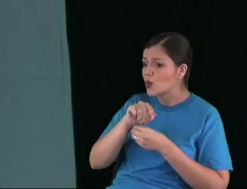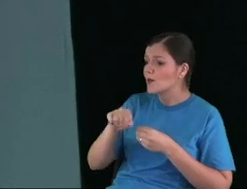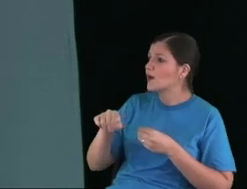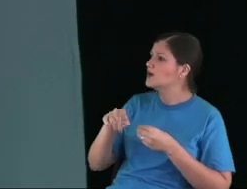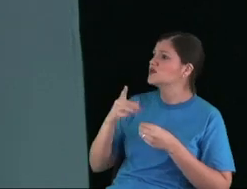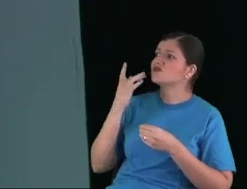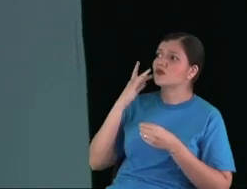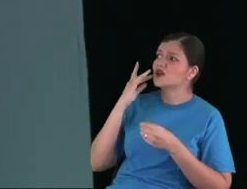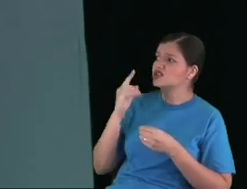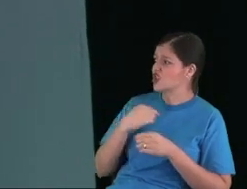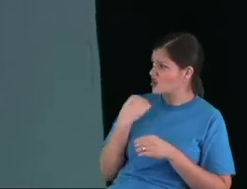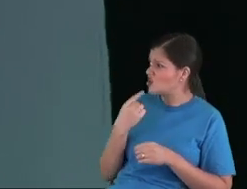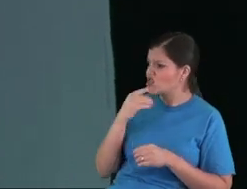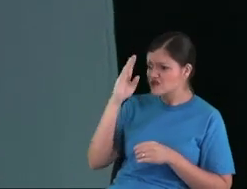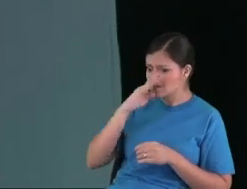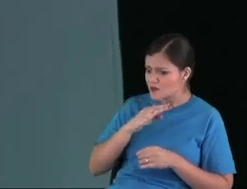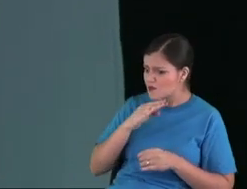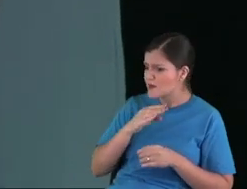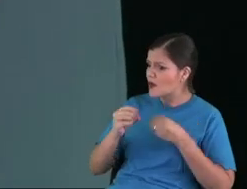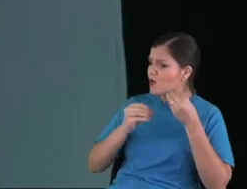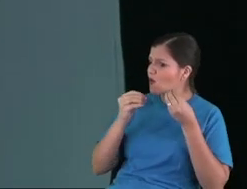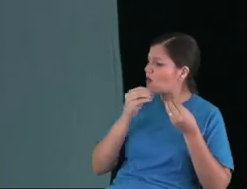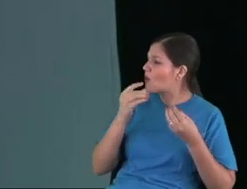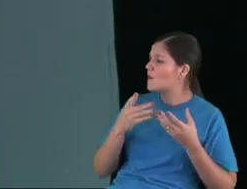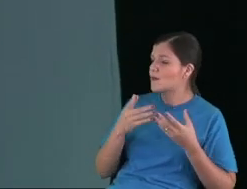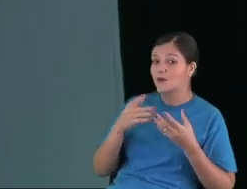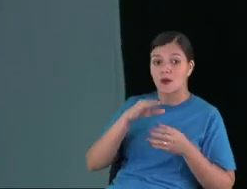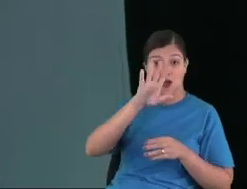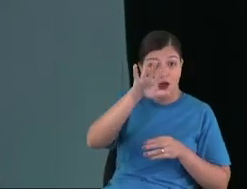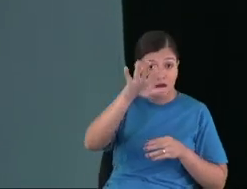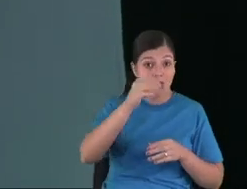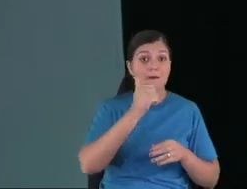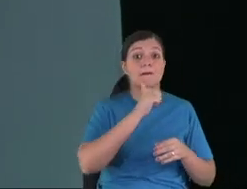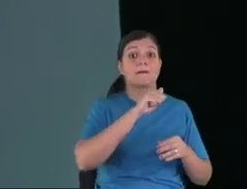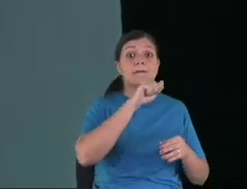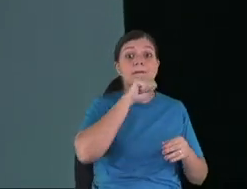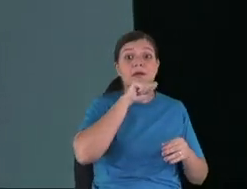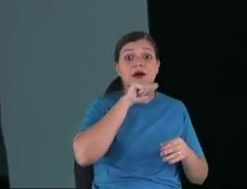you gain them to the Christ, reach them to the Christ?